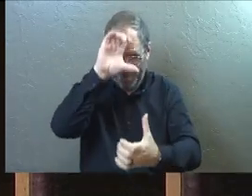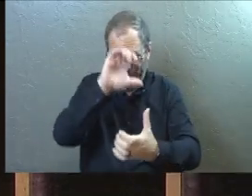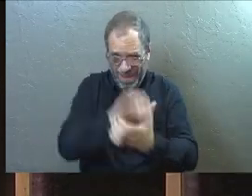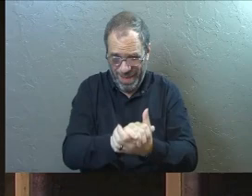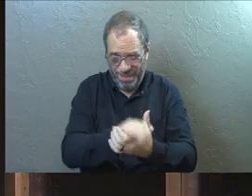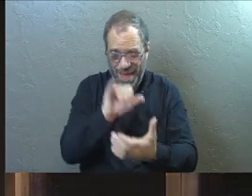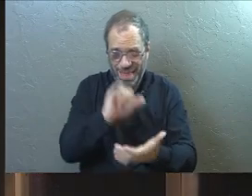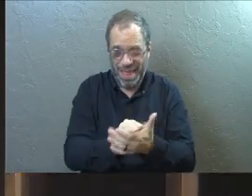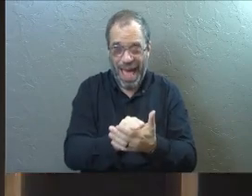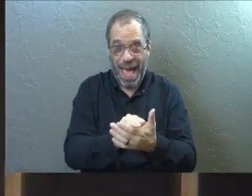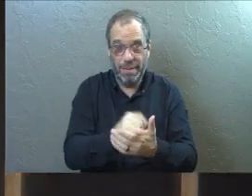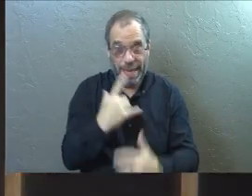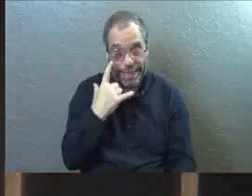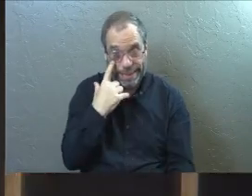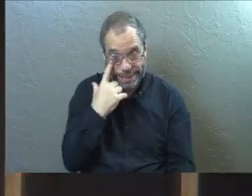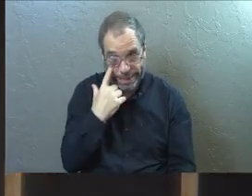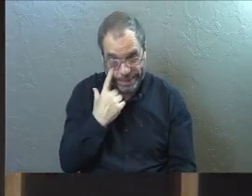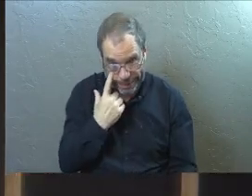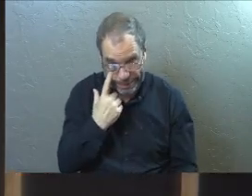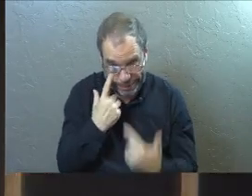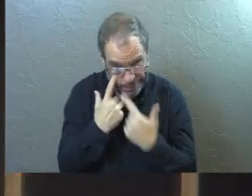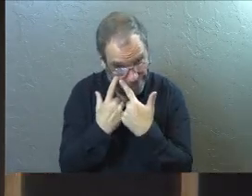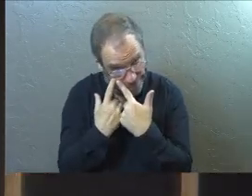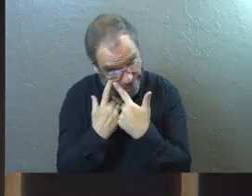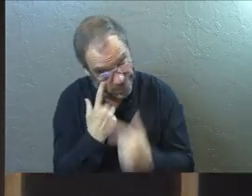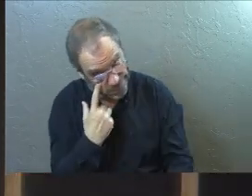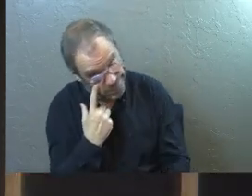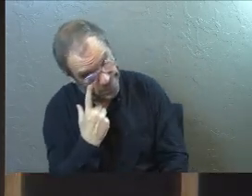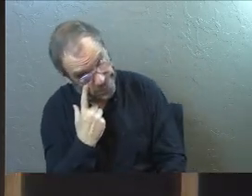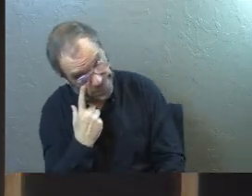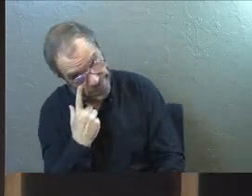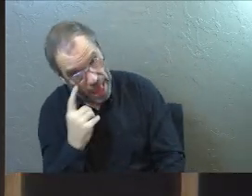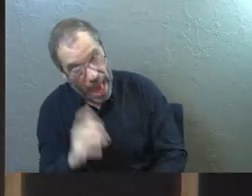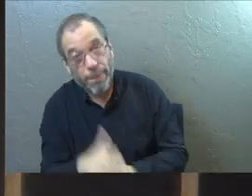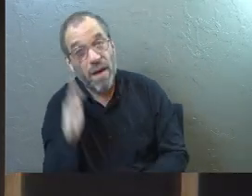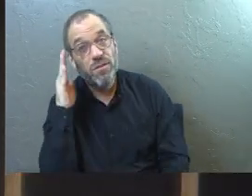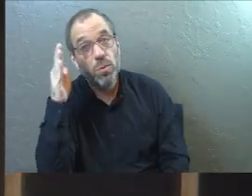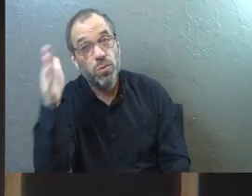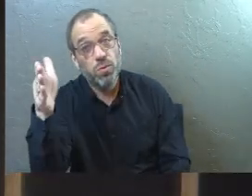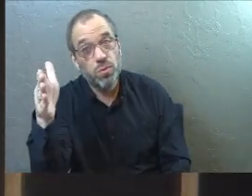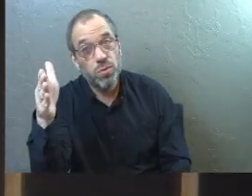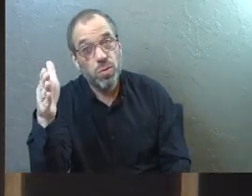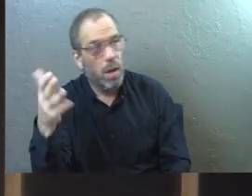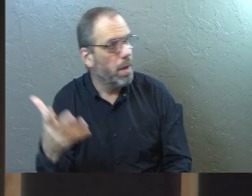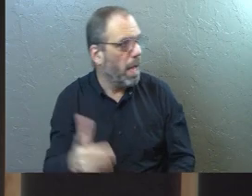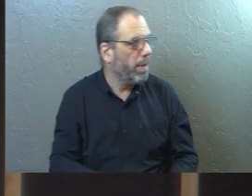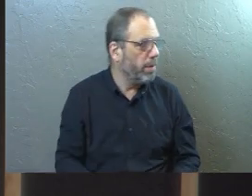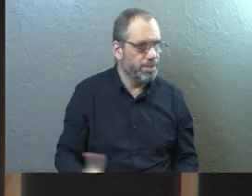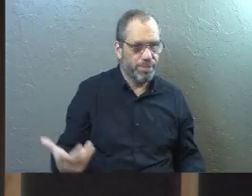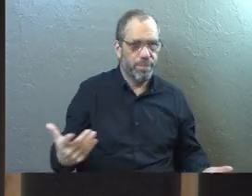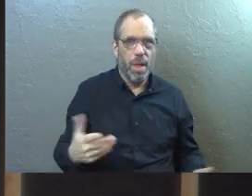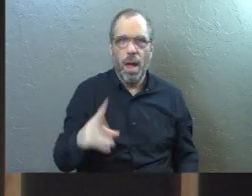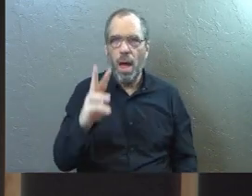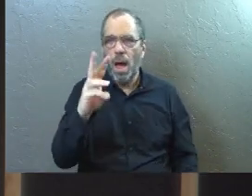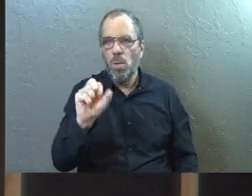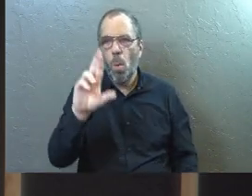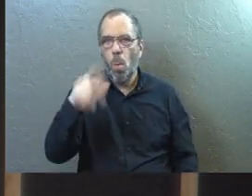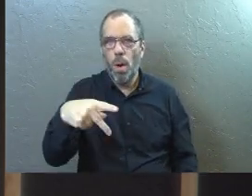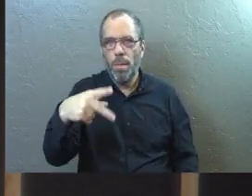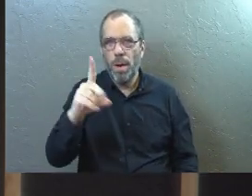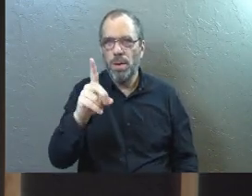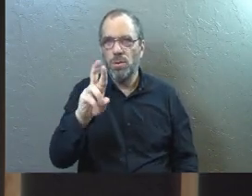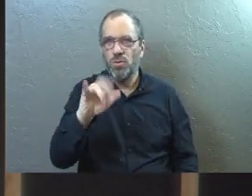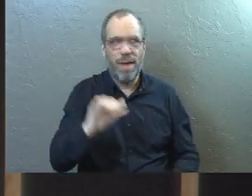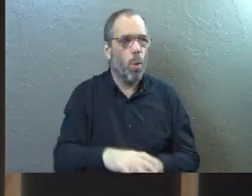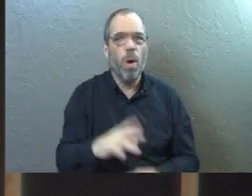in things that exist right now in front of them. What about future things? What about like warp drives and Klingons,